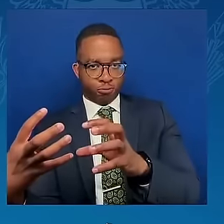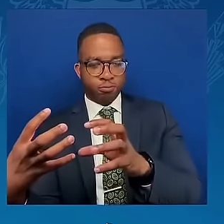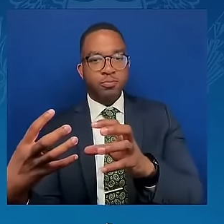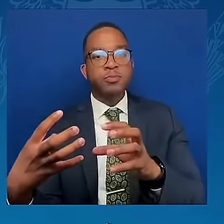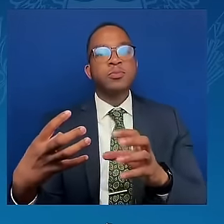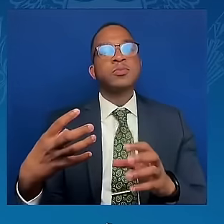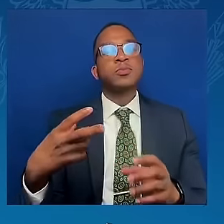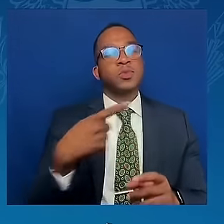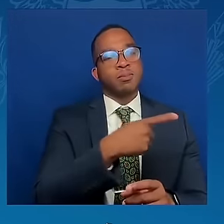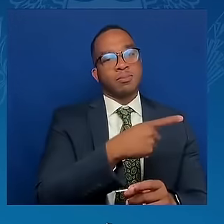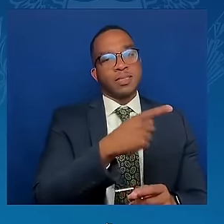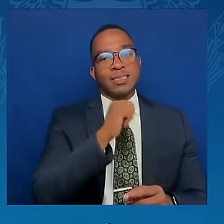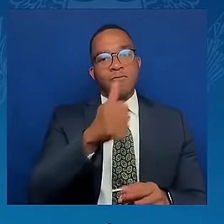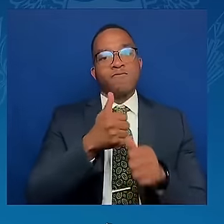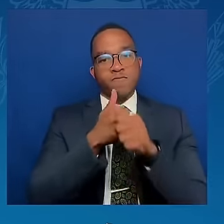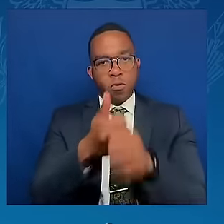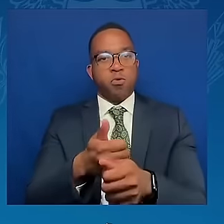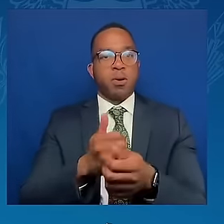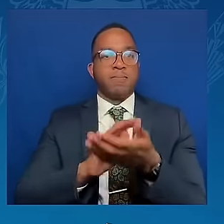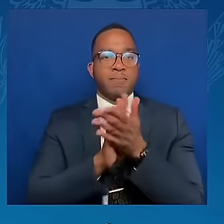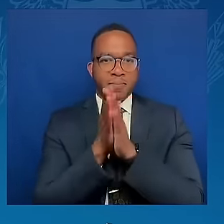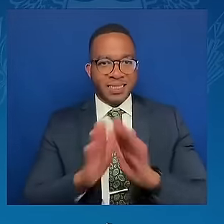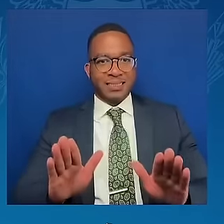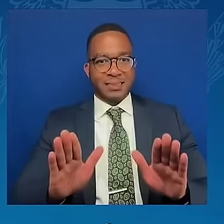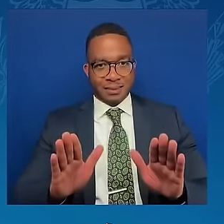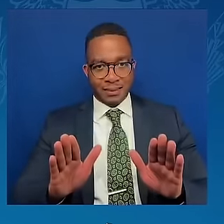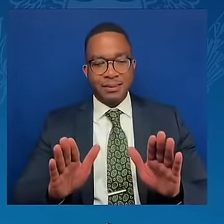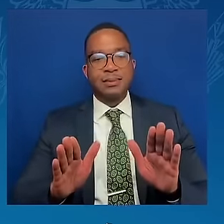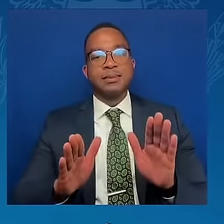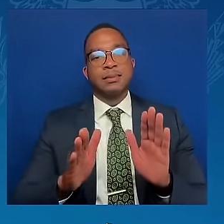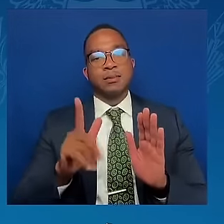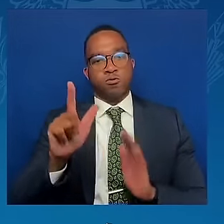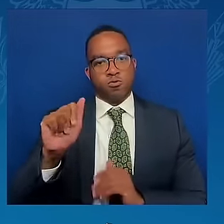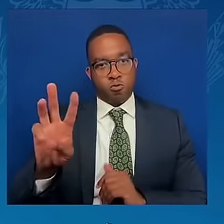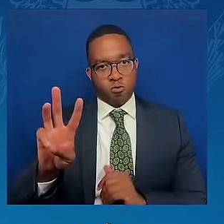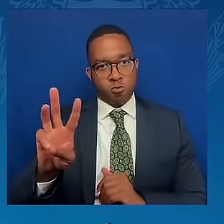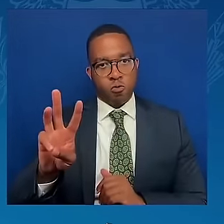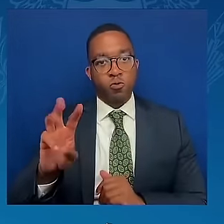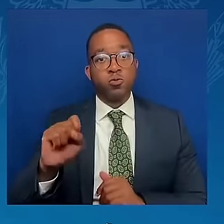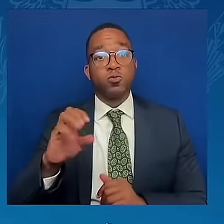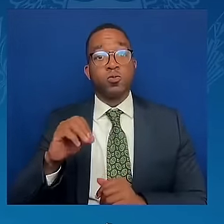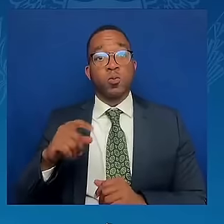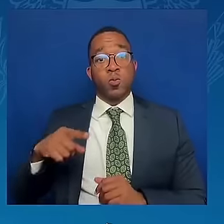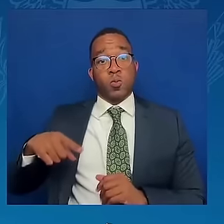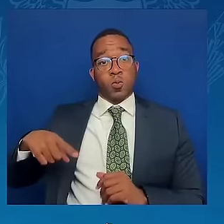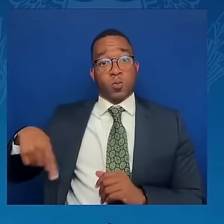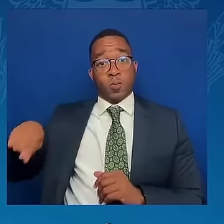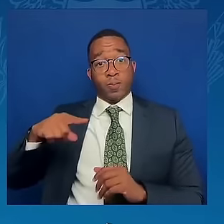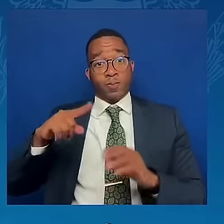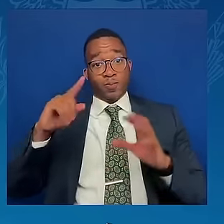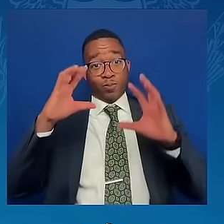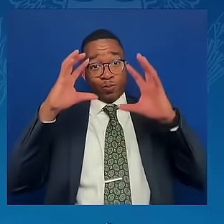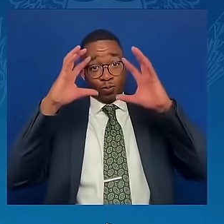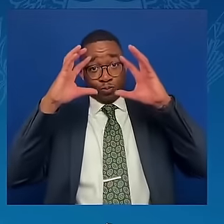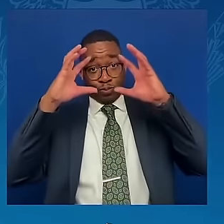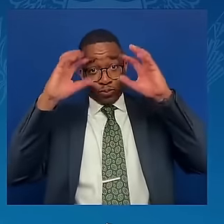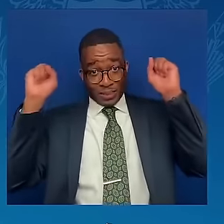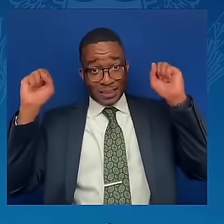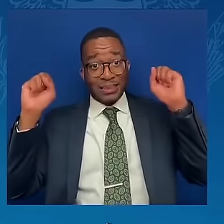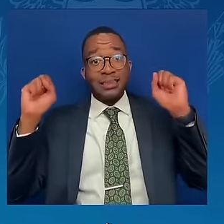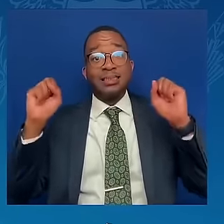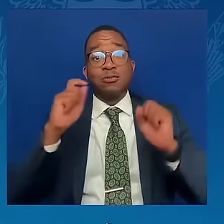people of Ukraine. President Zelensky, the United States shares your vision for the end of this war